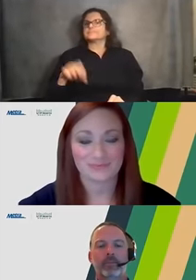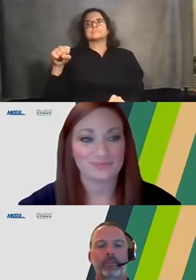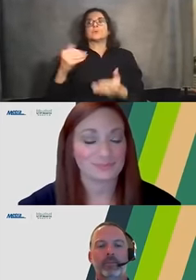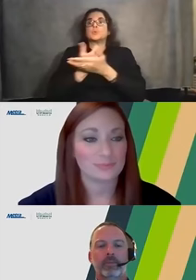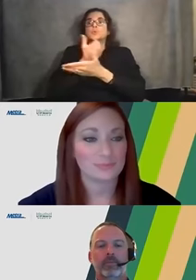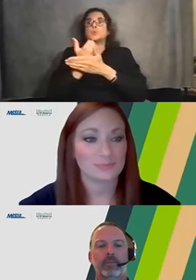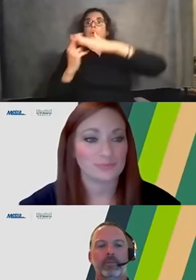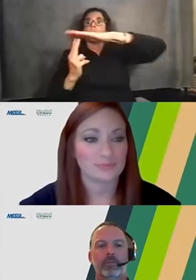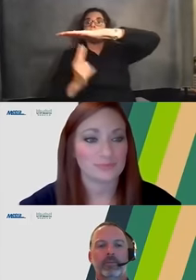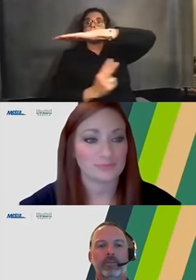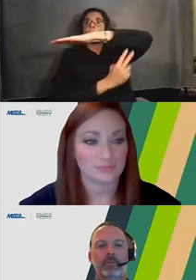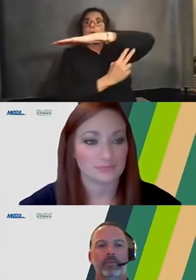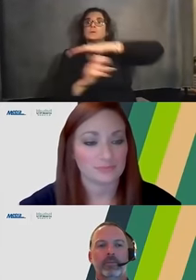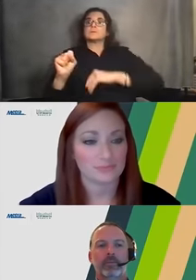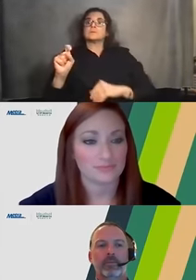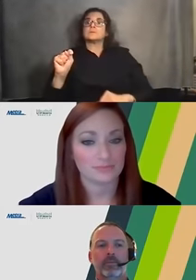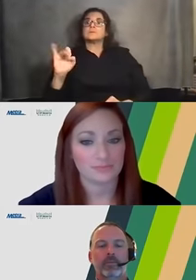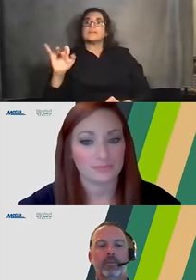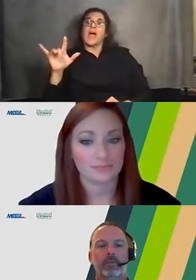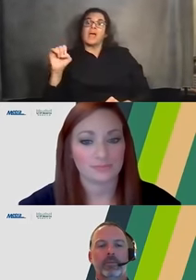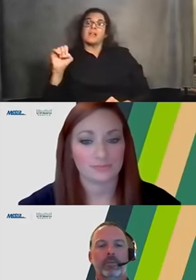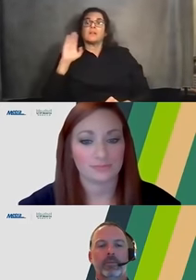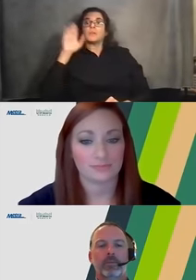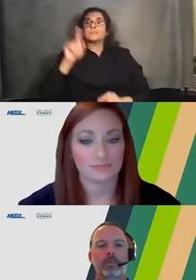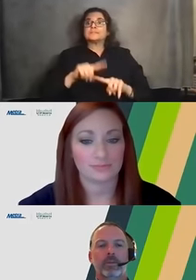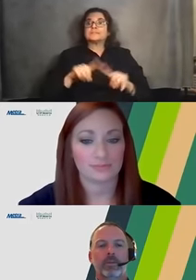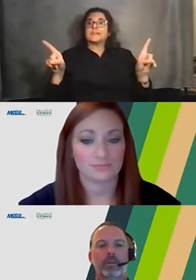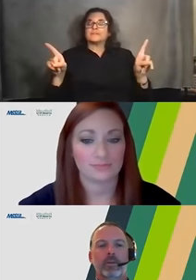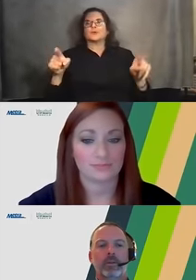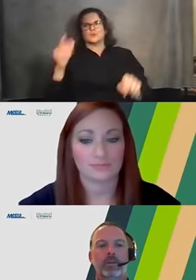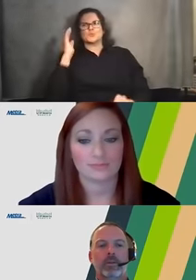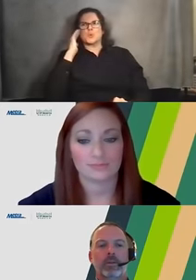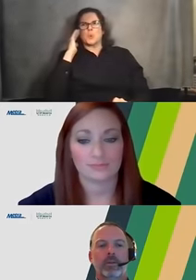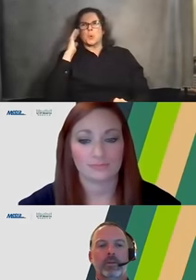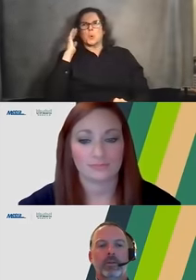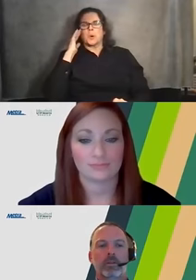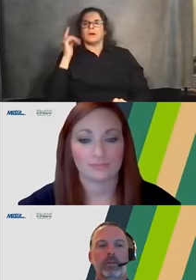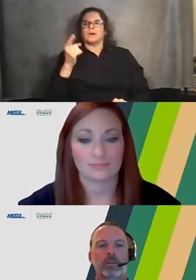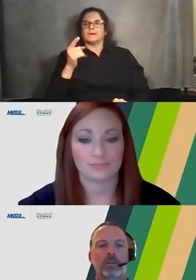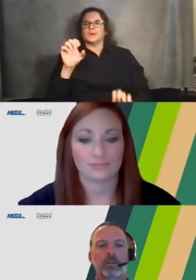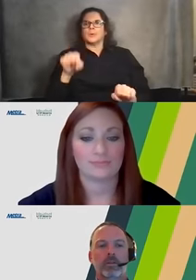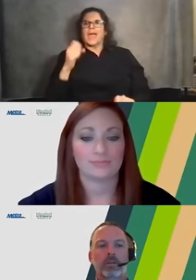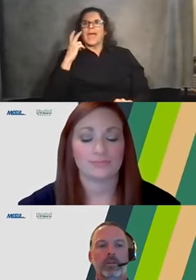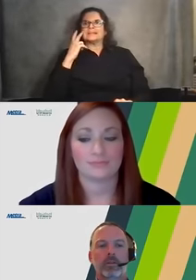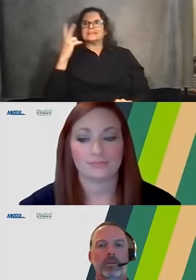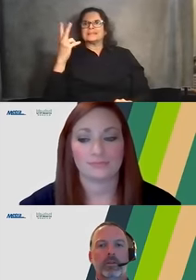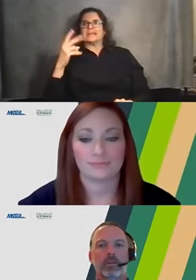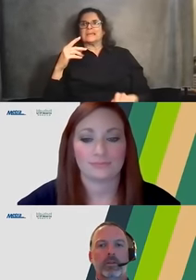the style will be different. Anybody that walks through the area knows that, you know, in some cases, you can see daylight through the bridges.